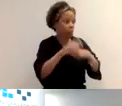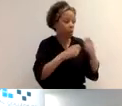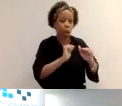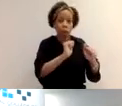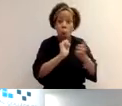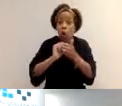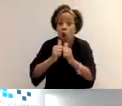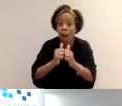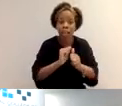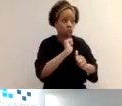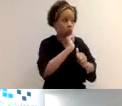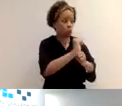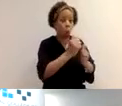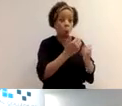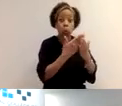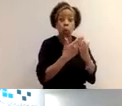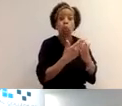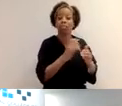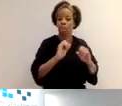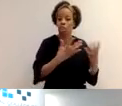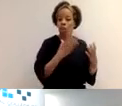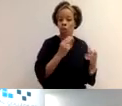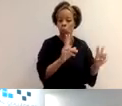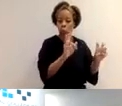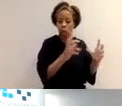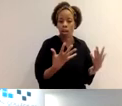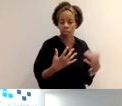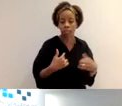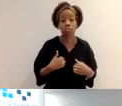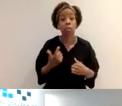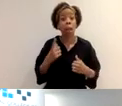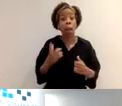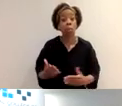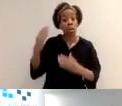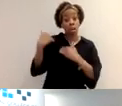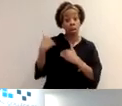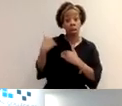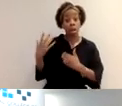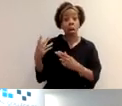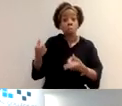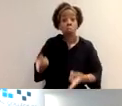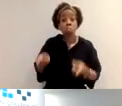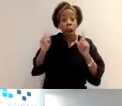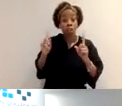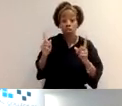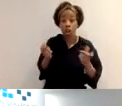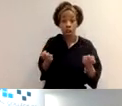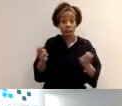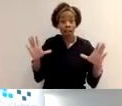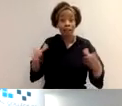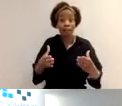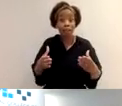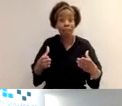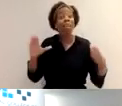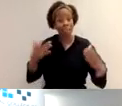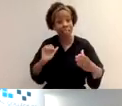colleagues. It could be that you're in a managerial role, and therefore your service user may well be your members of your team. Or it could be that you're seeing